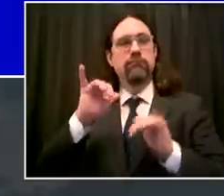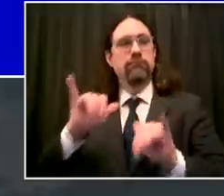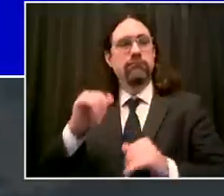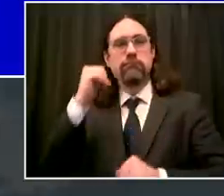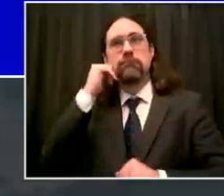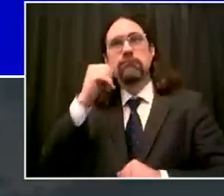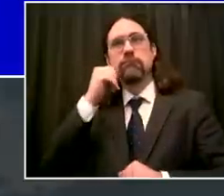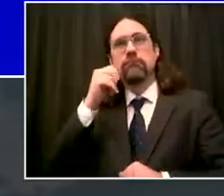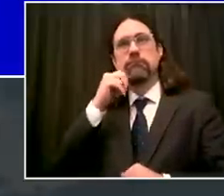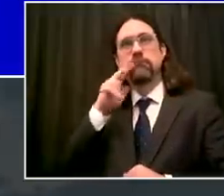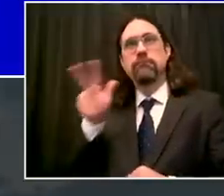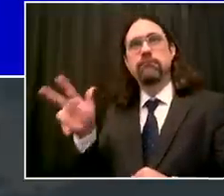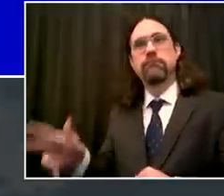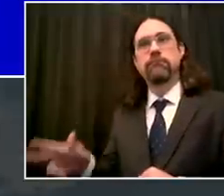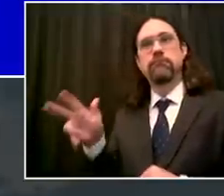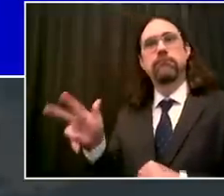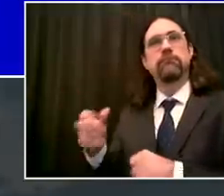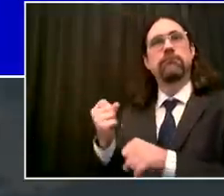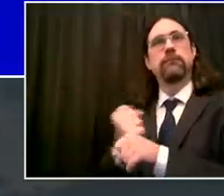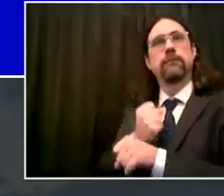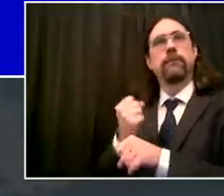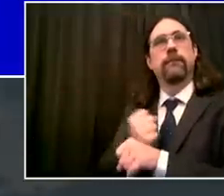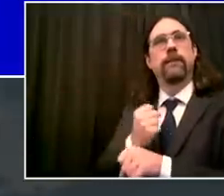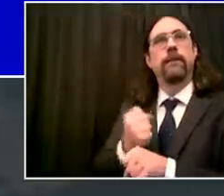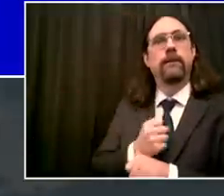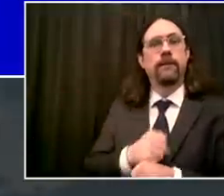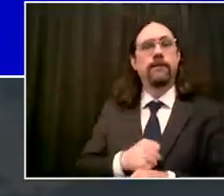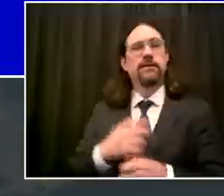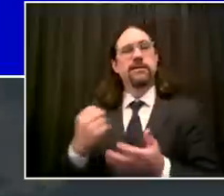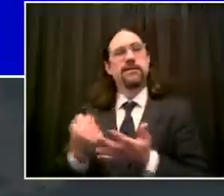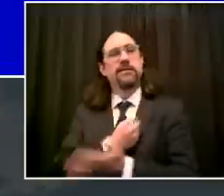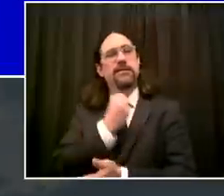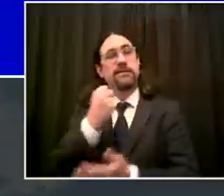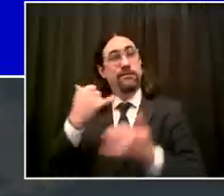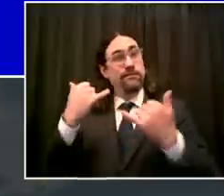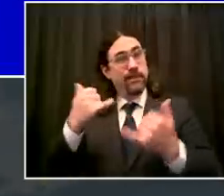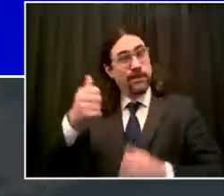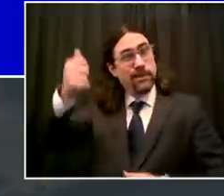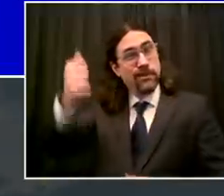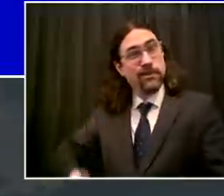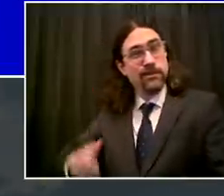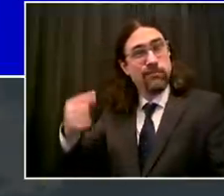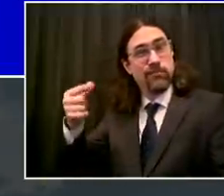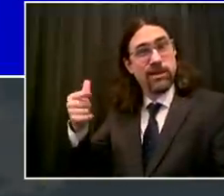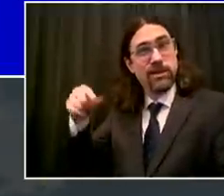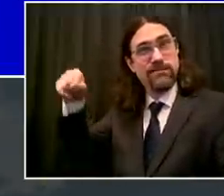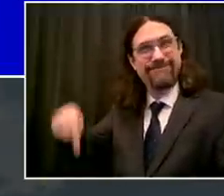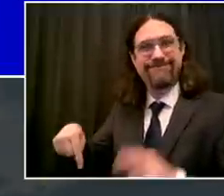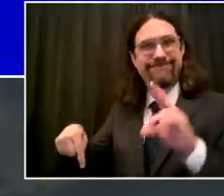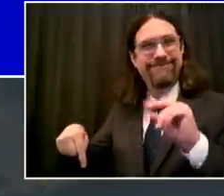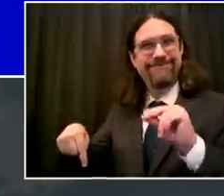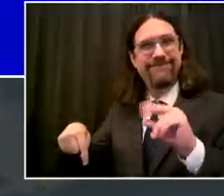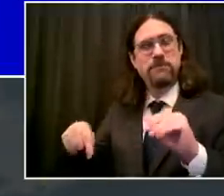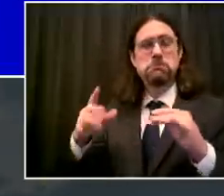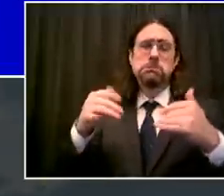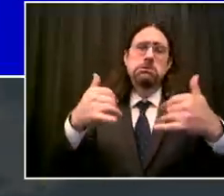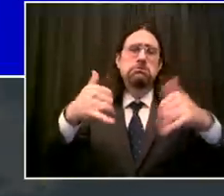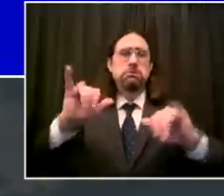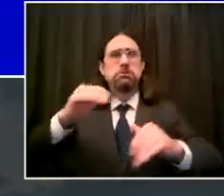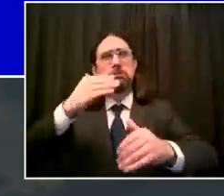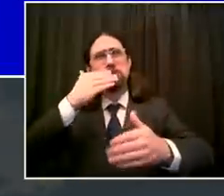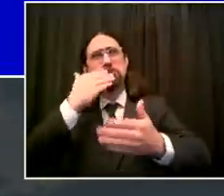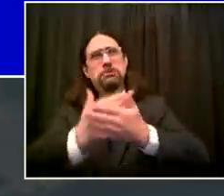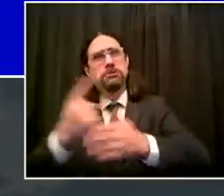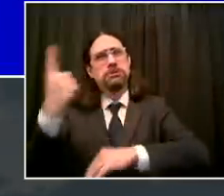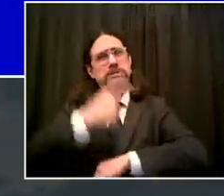bag day today today um it's a good day on one indicator mixed on the others we still keep making